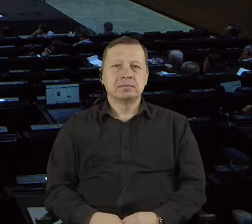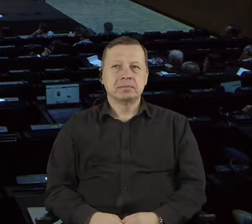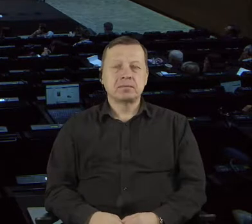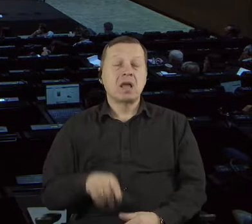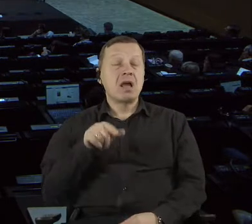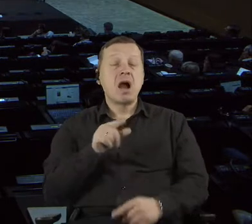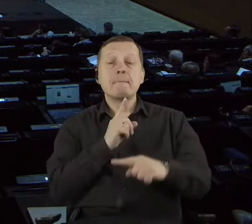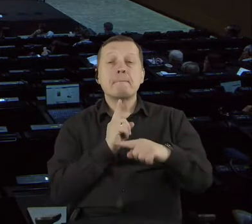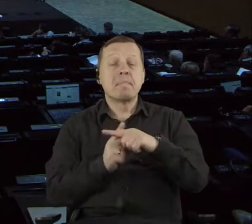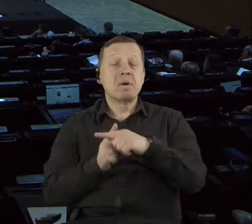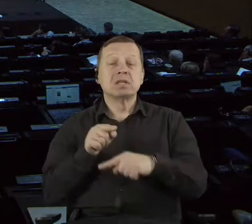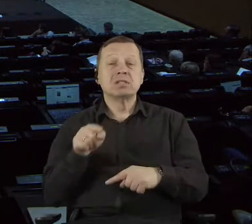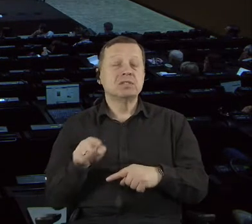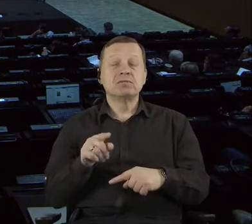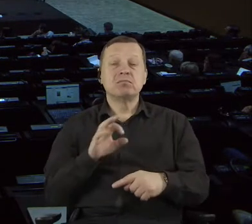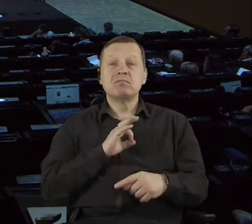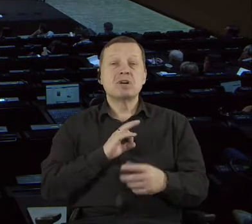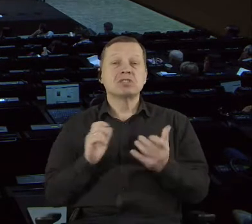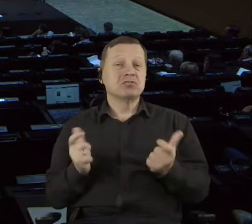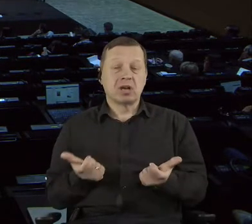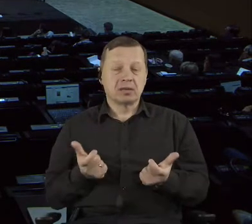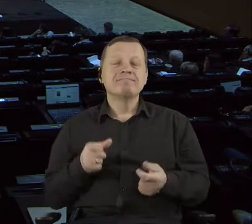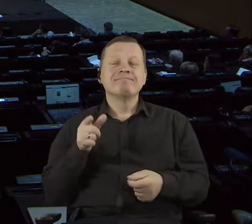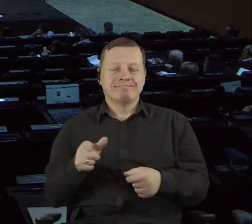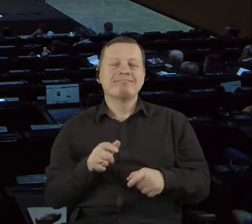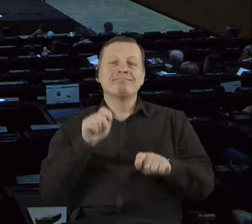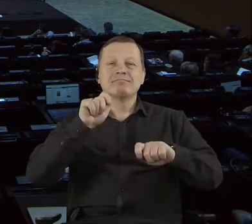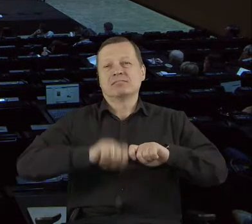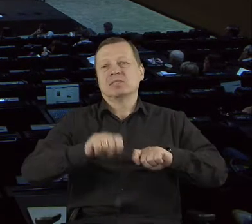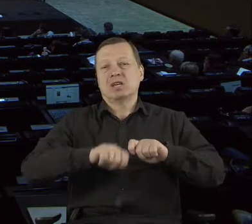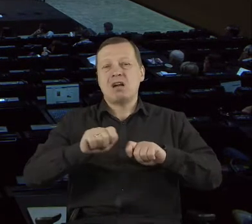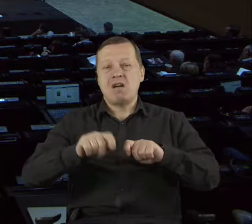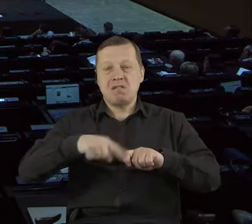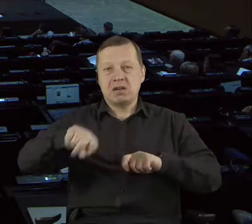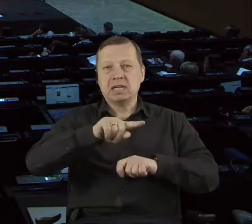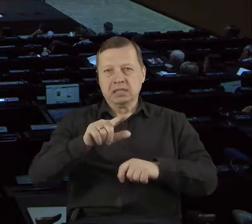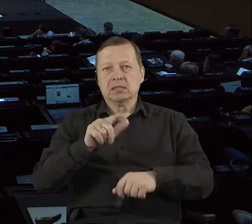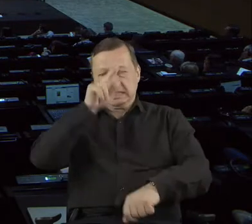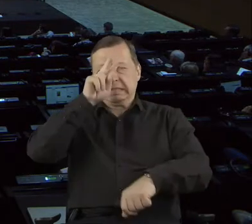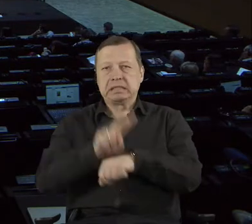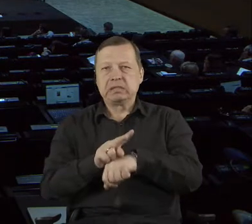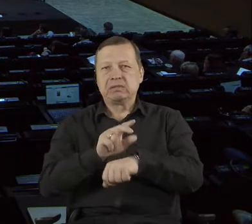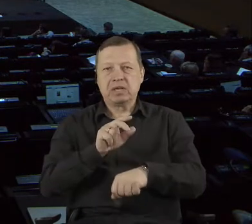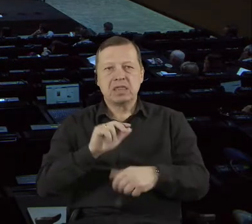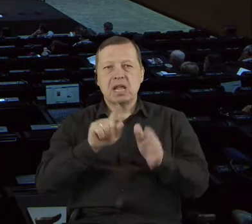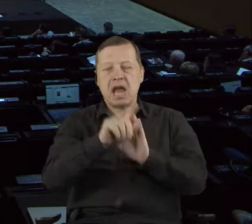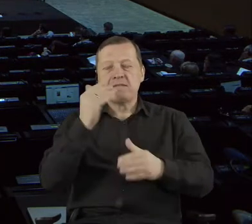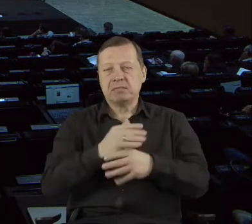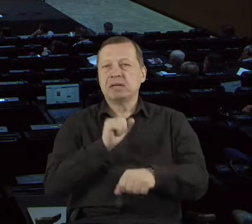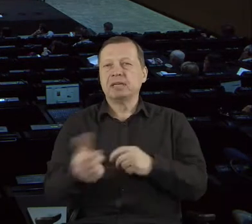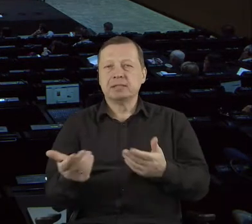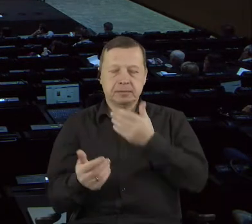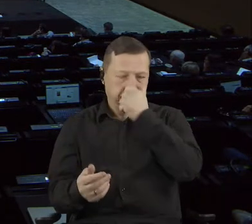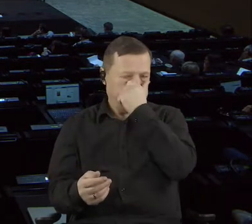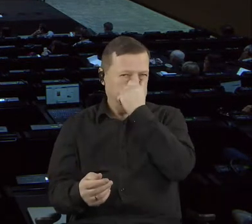other actors in the field. Natalia, there is a question directly to you from the audience that I